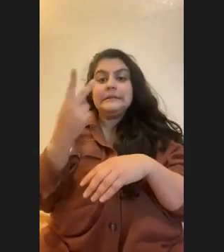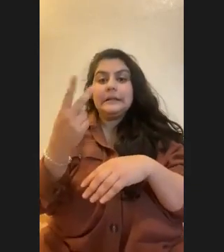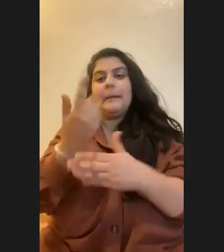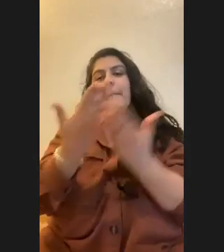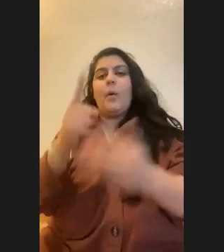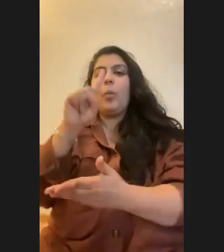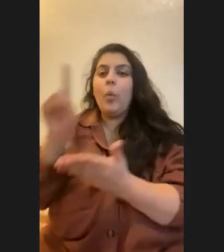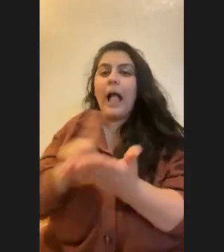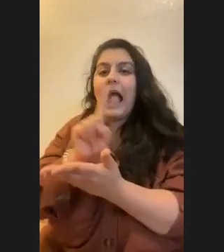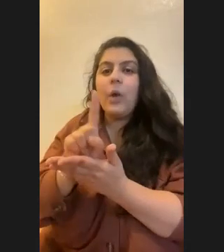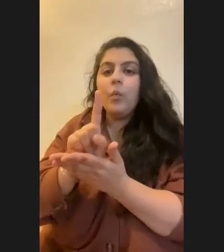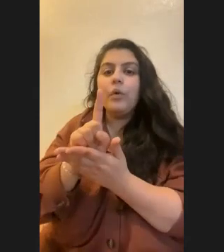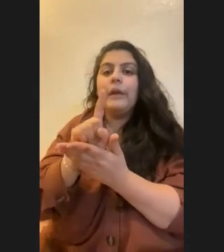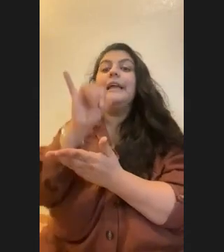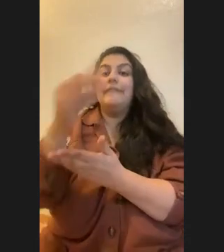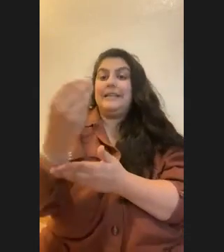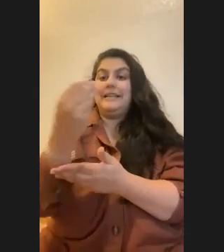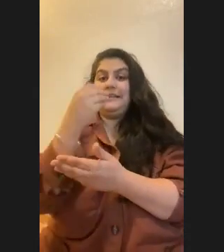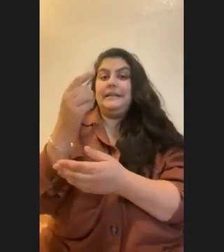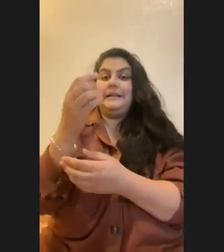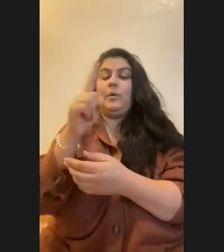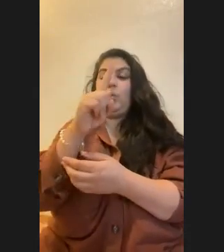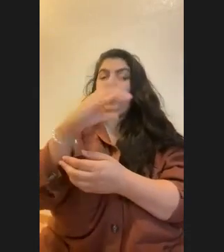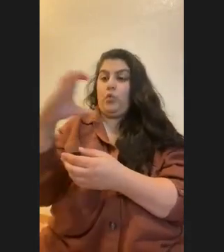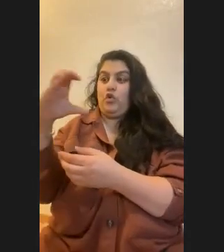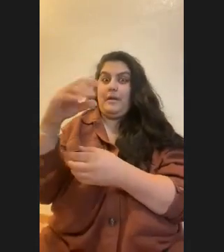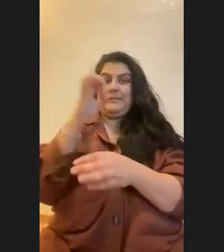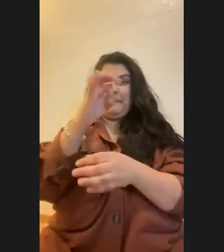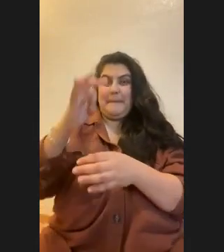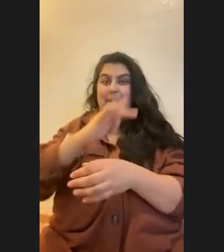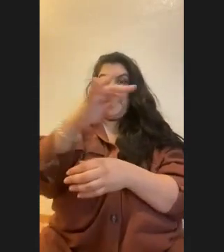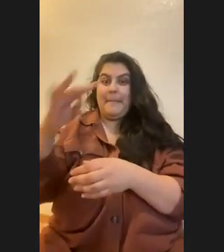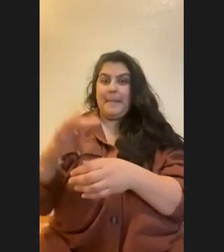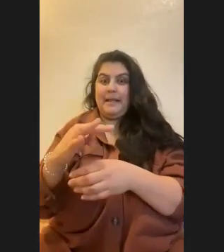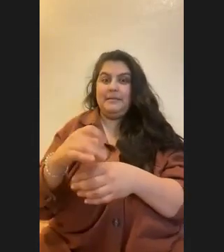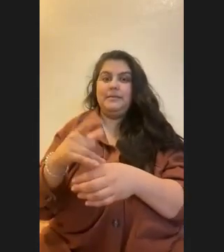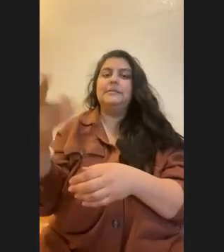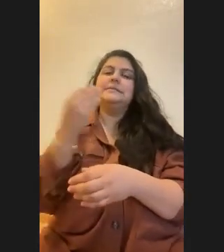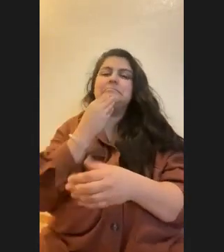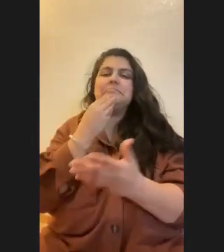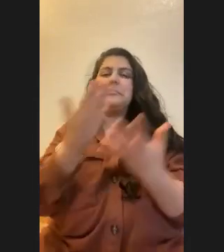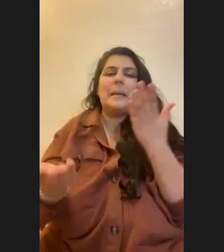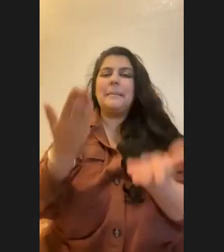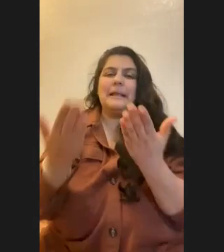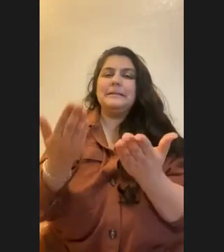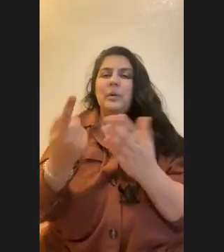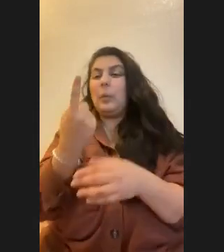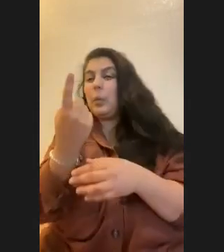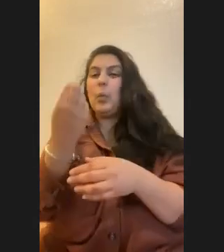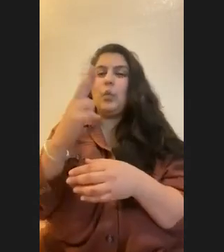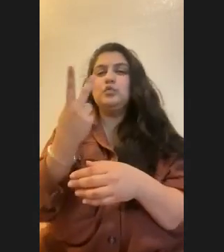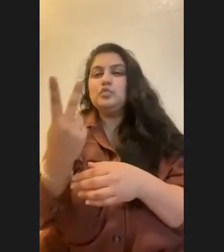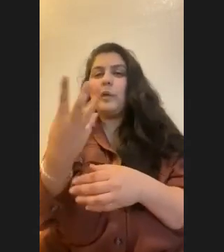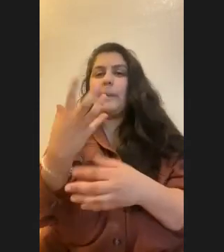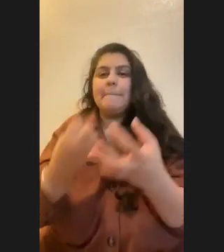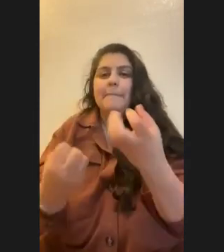out of 100 polyps, which are just like the little tiny circles on the coral, they've eaten maybe one to two out of